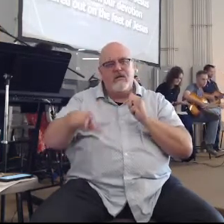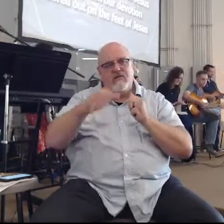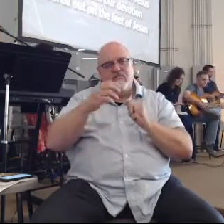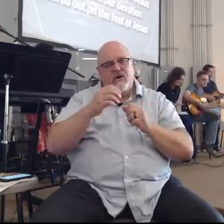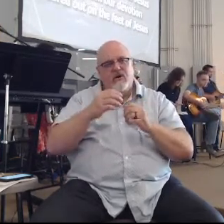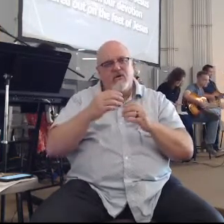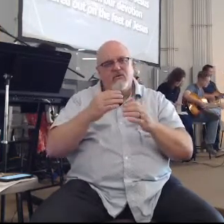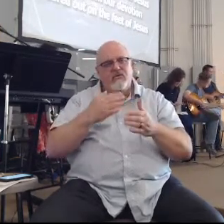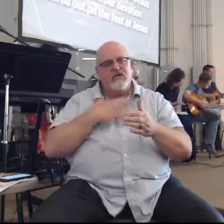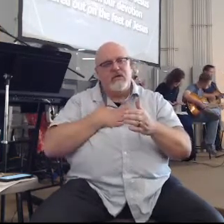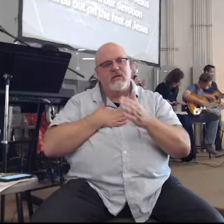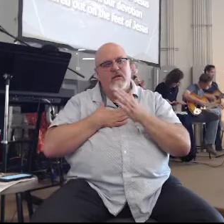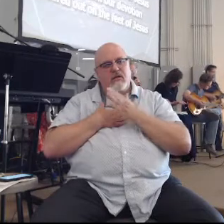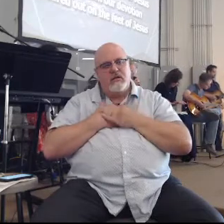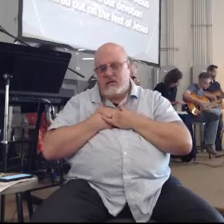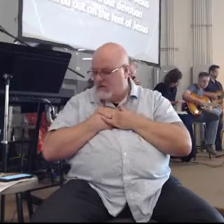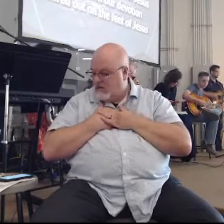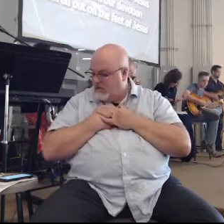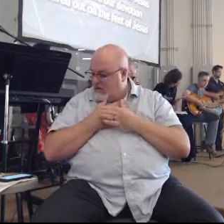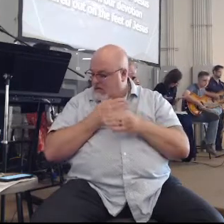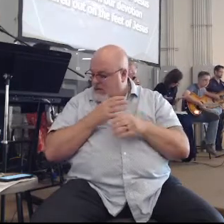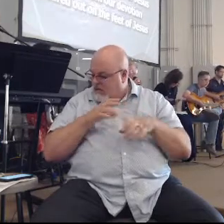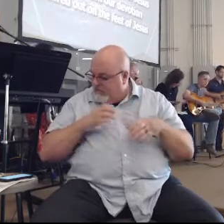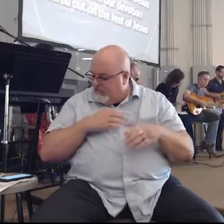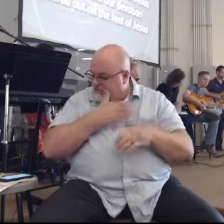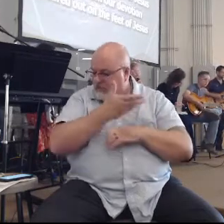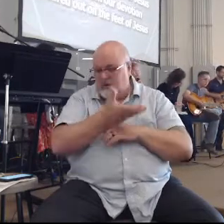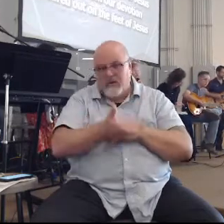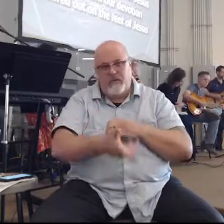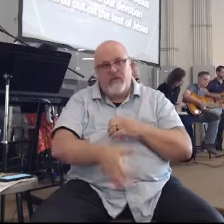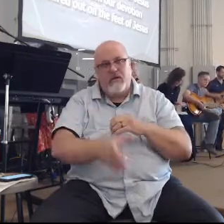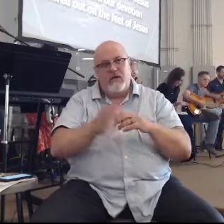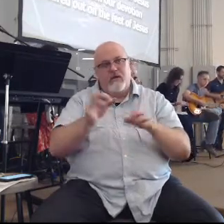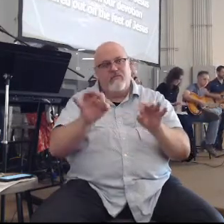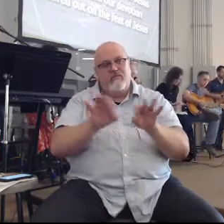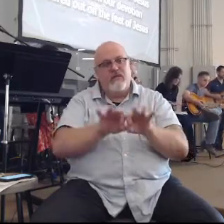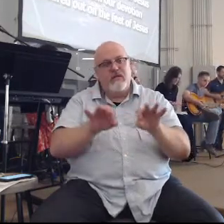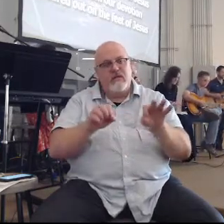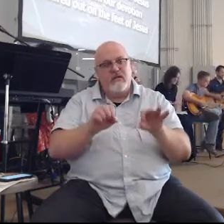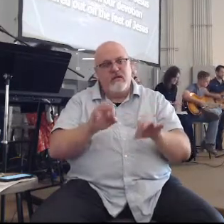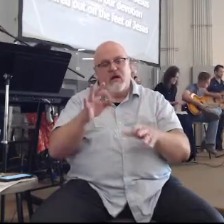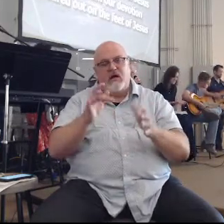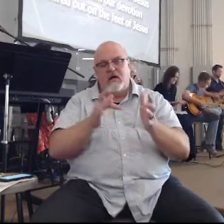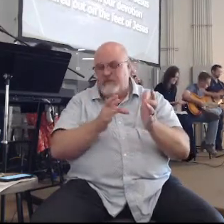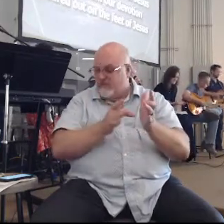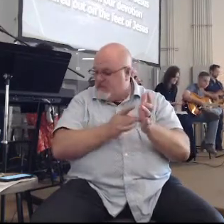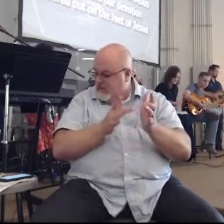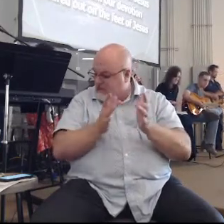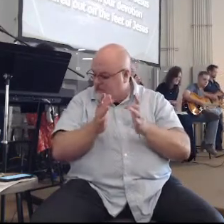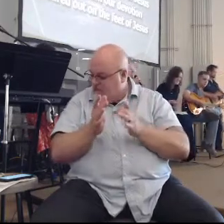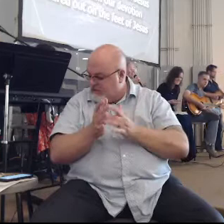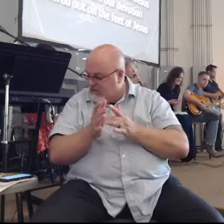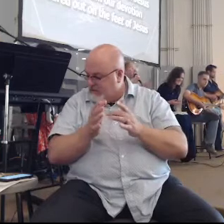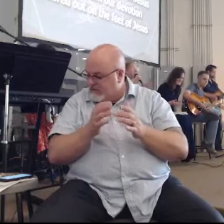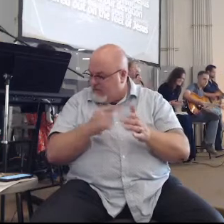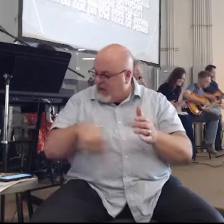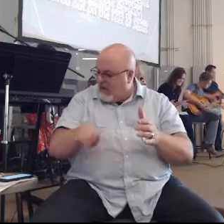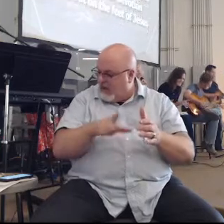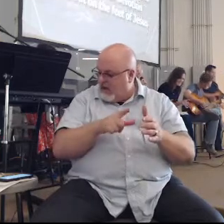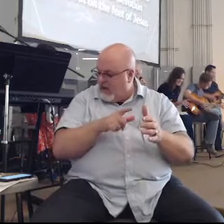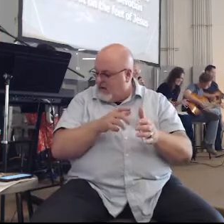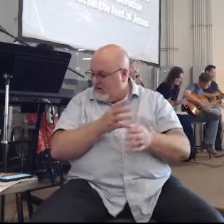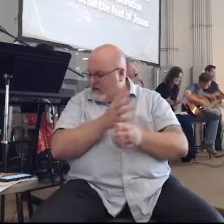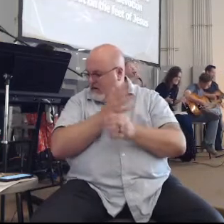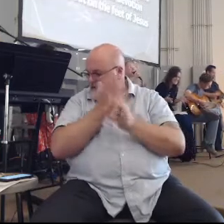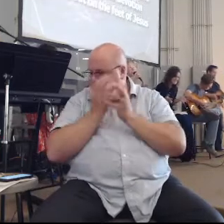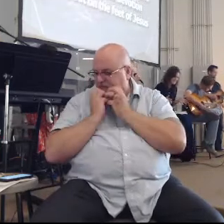devotion Poured out on the feet of Jesus And